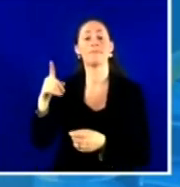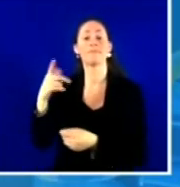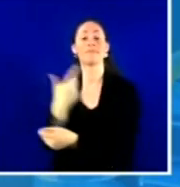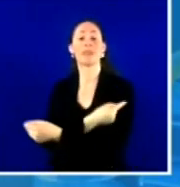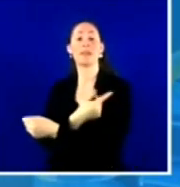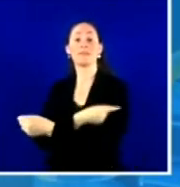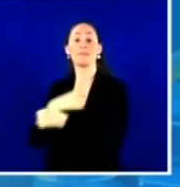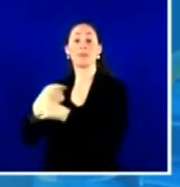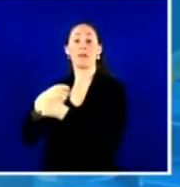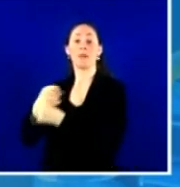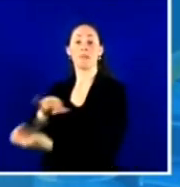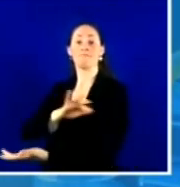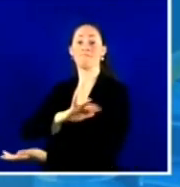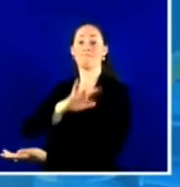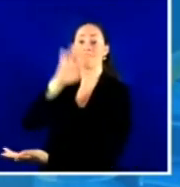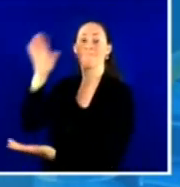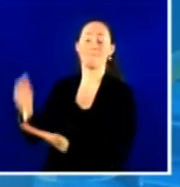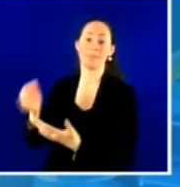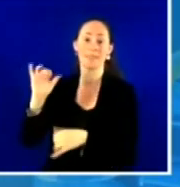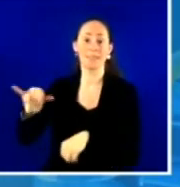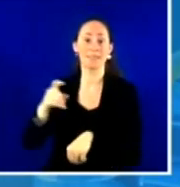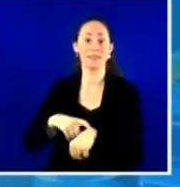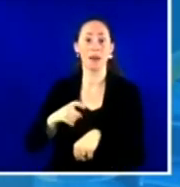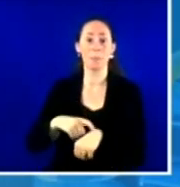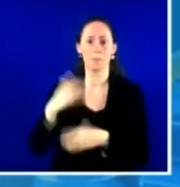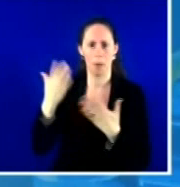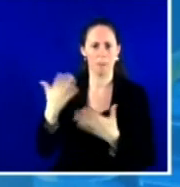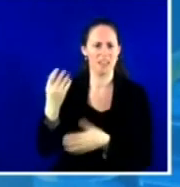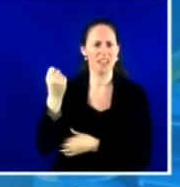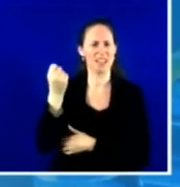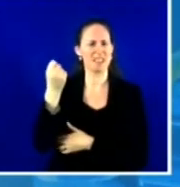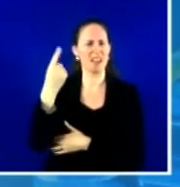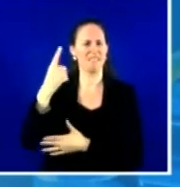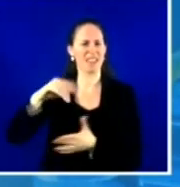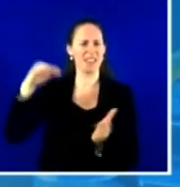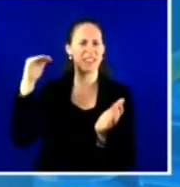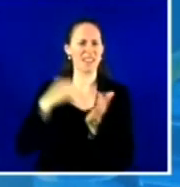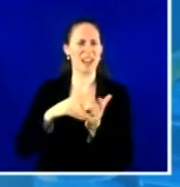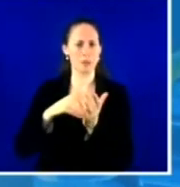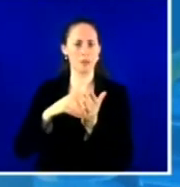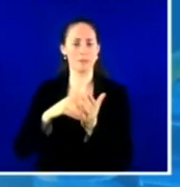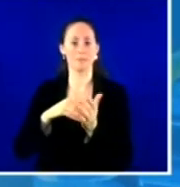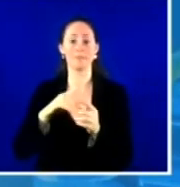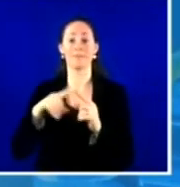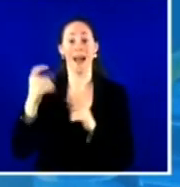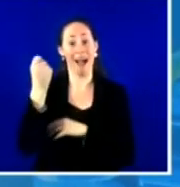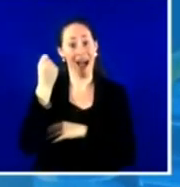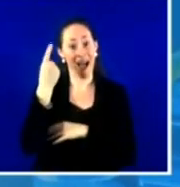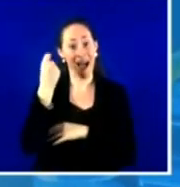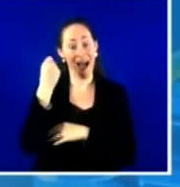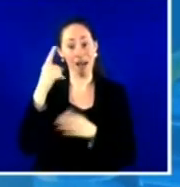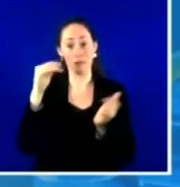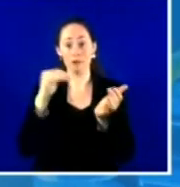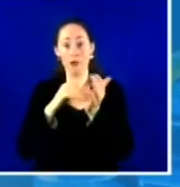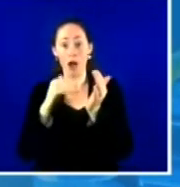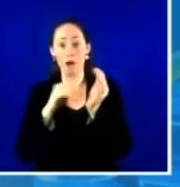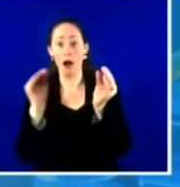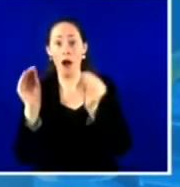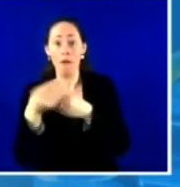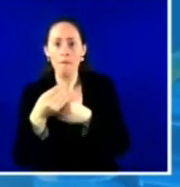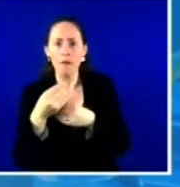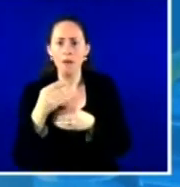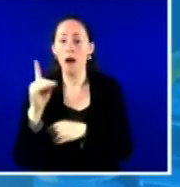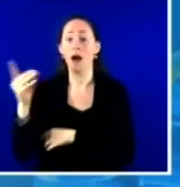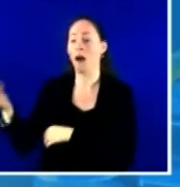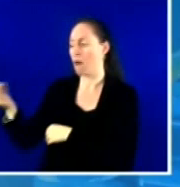is a more practical shipment size for many primary care providers. We can now deliver these smaller packages